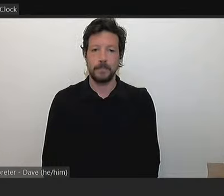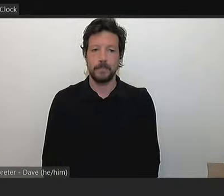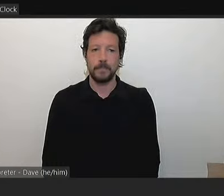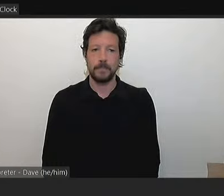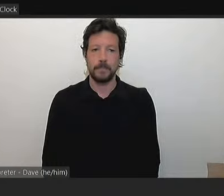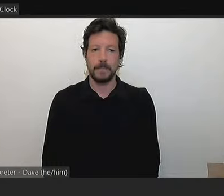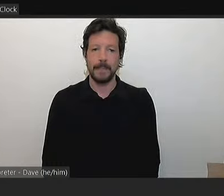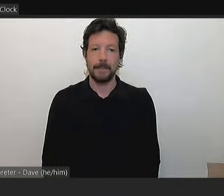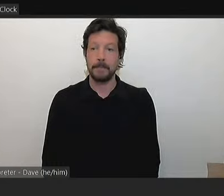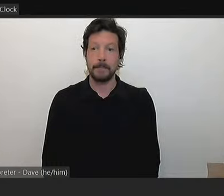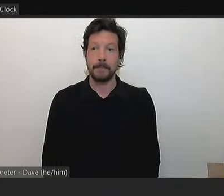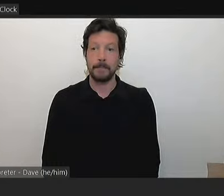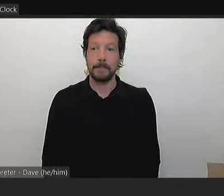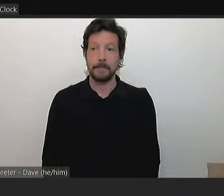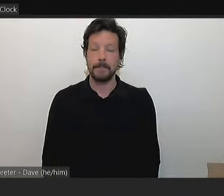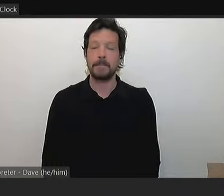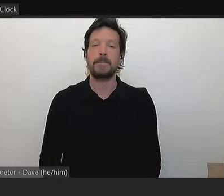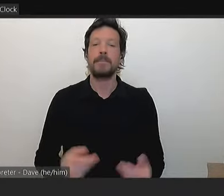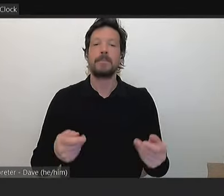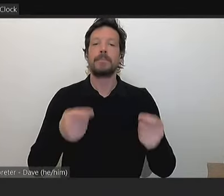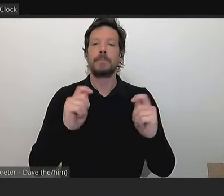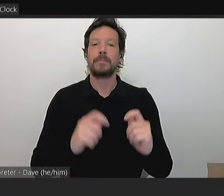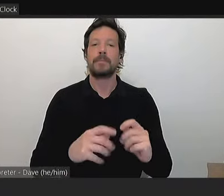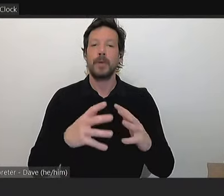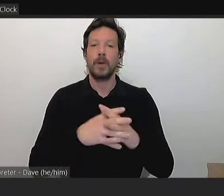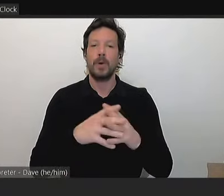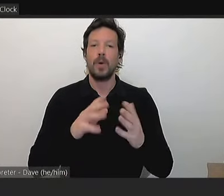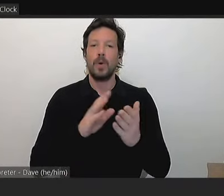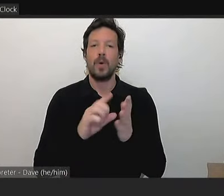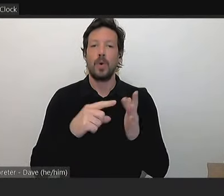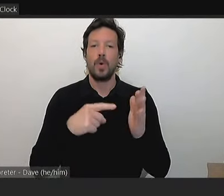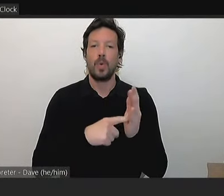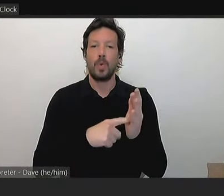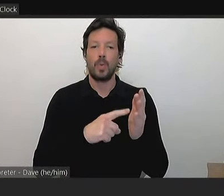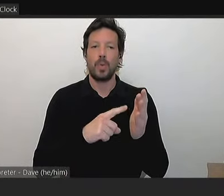Okay, then I have Whitlam. Thank you.